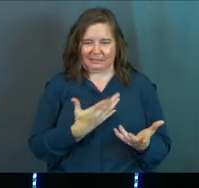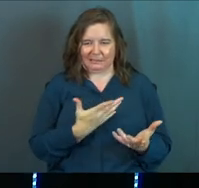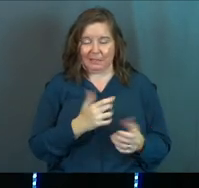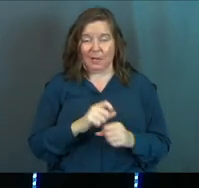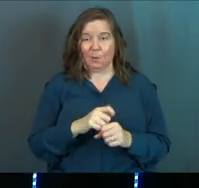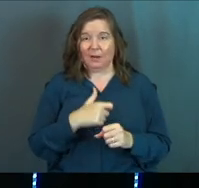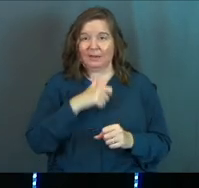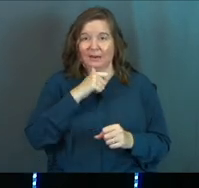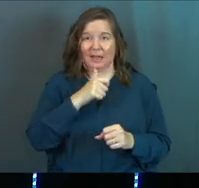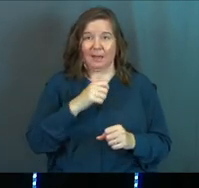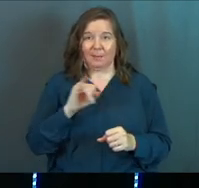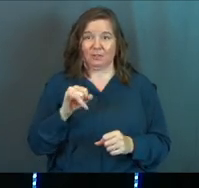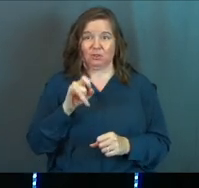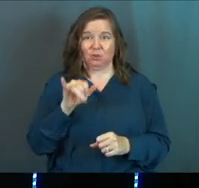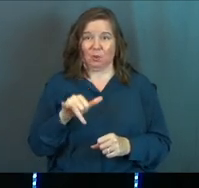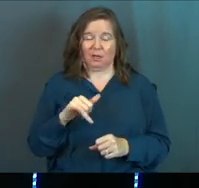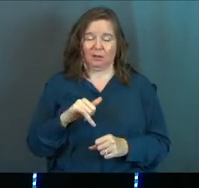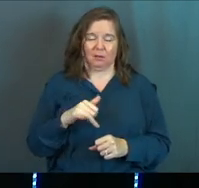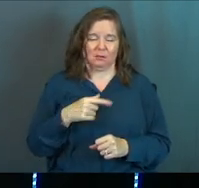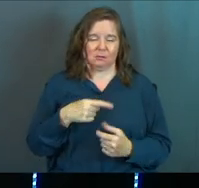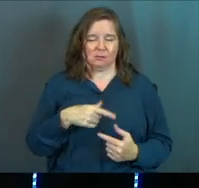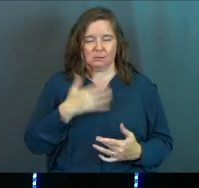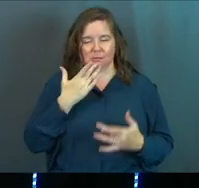Has work maybe not been a joy to you?